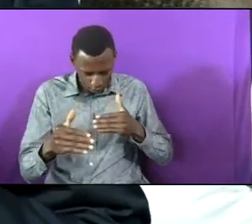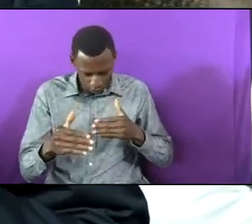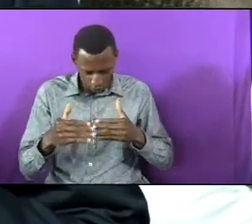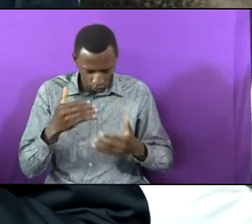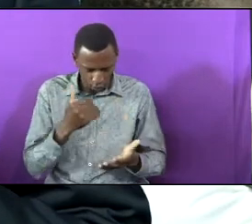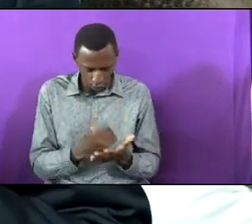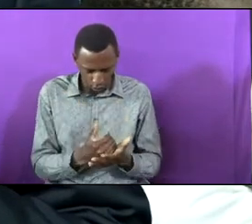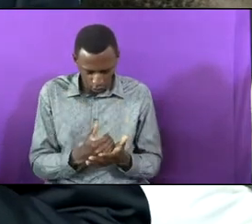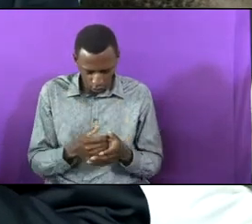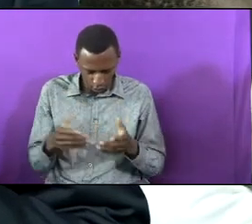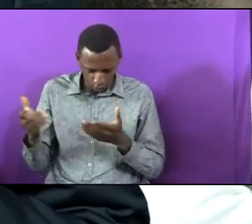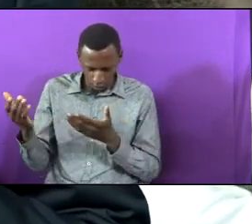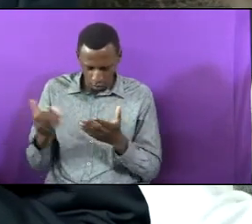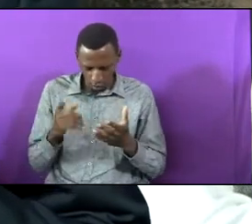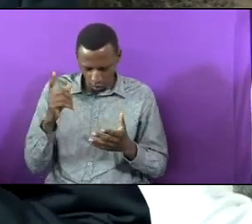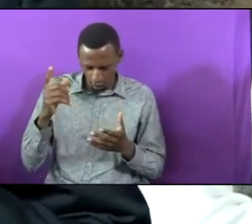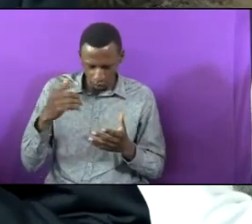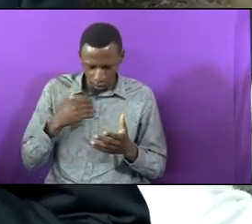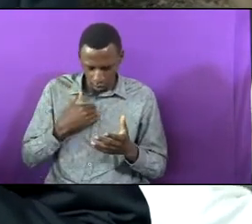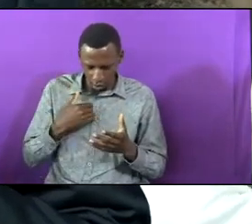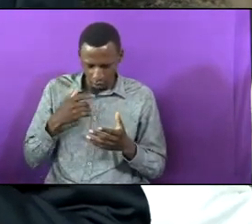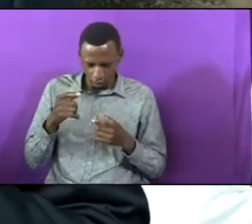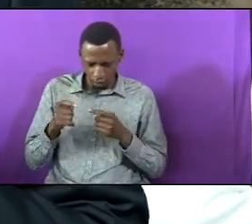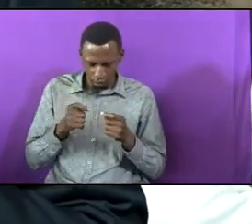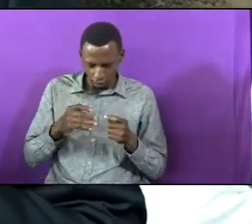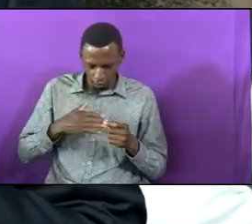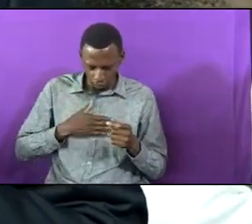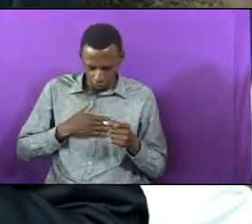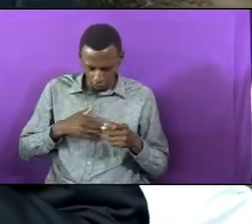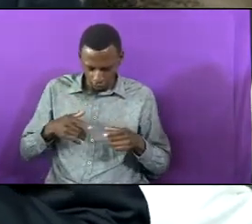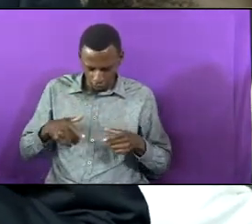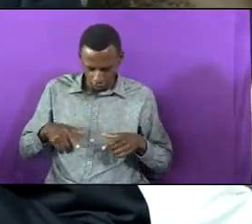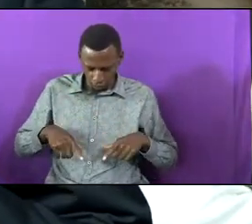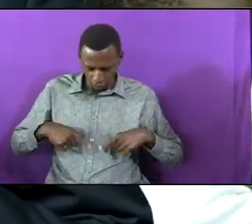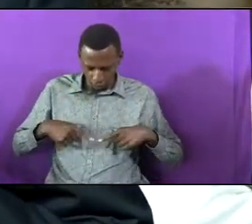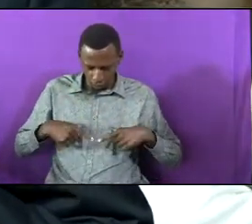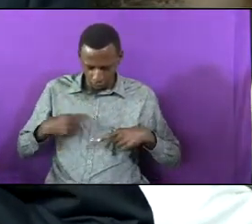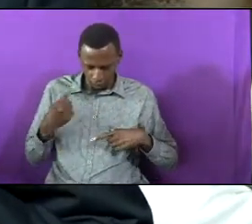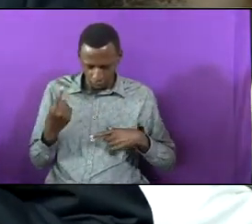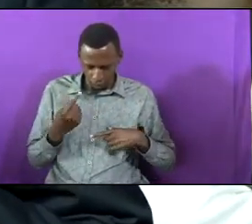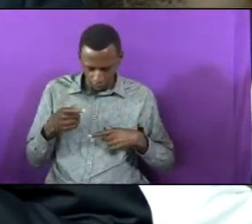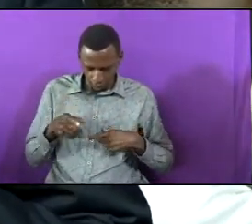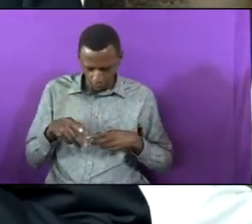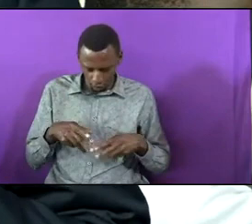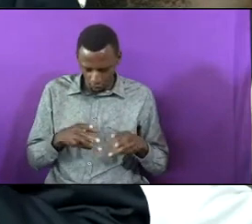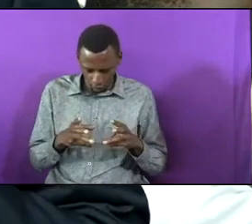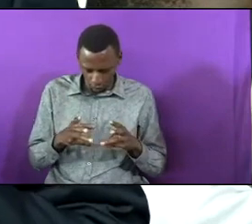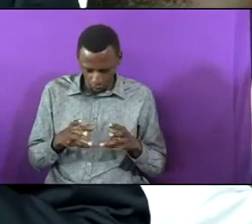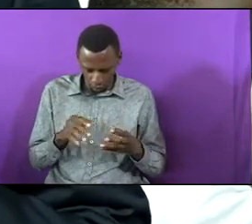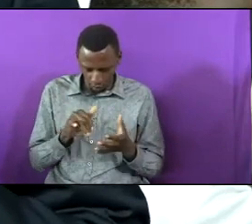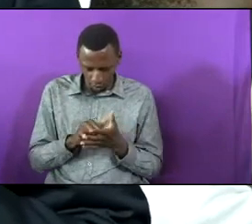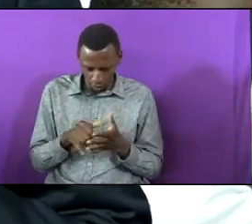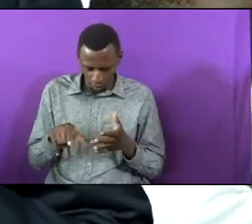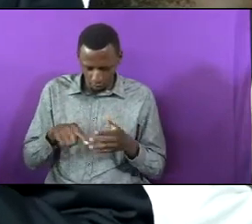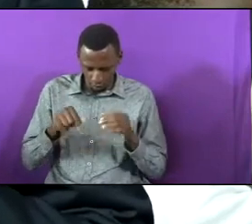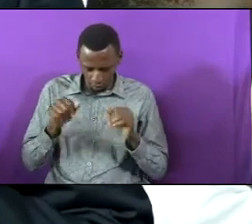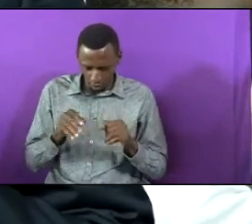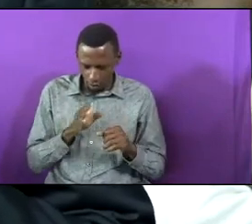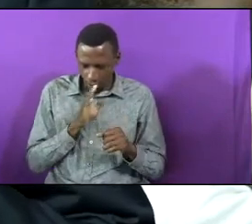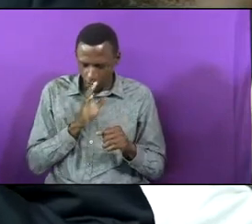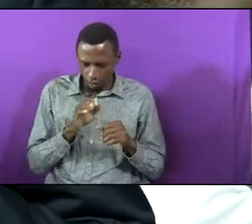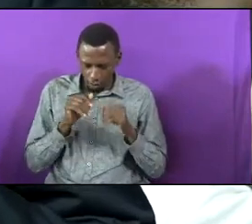in our lives. for it is only this way that we are this way that we can be a blessing.